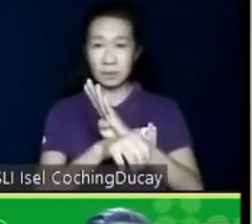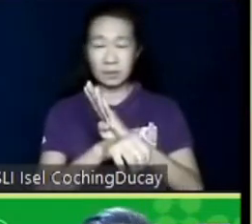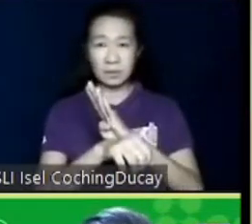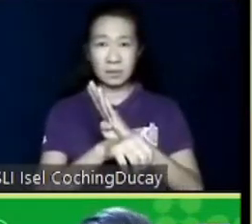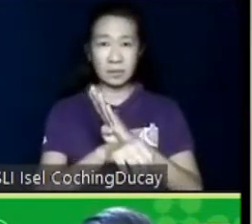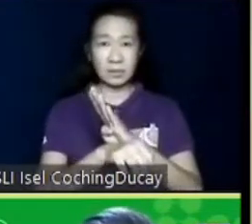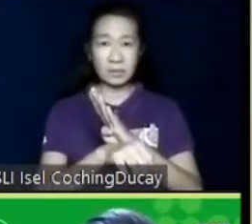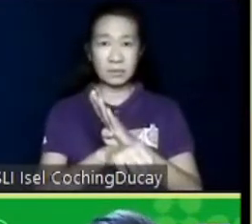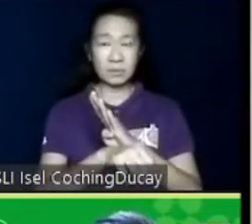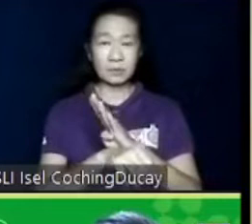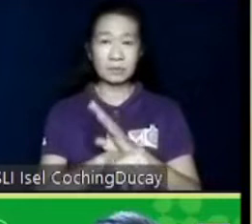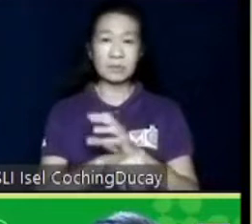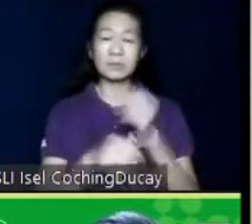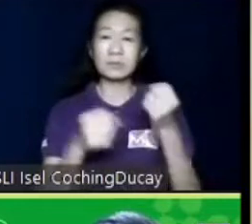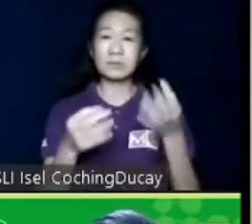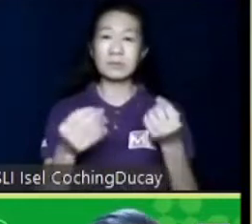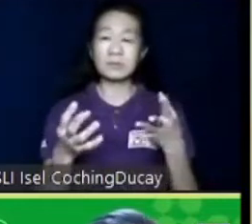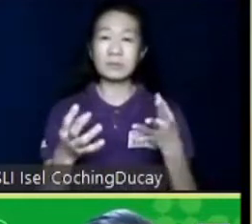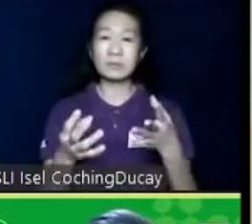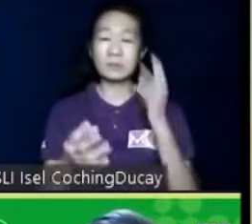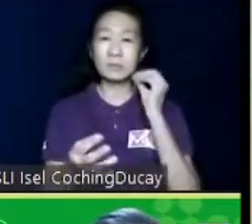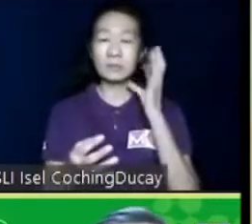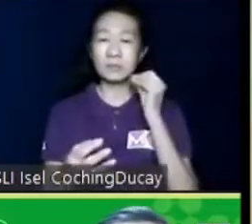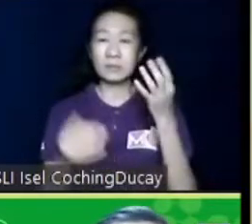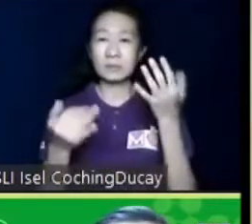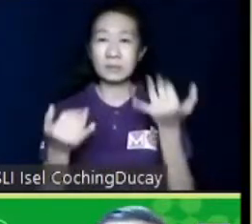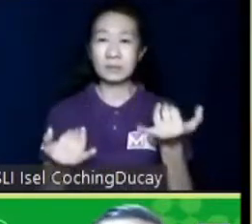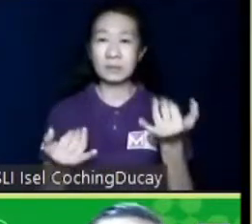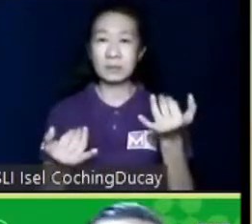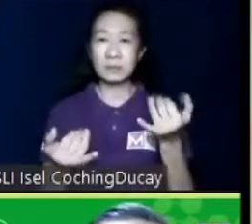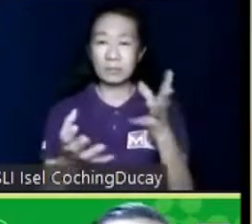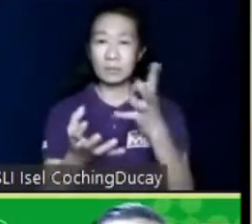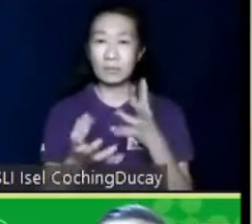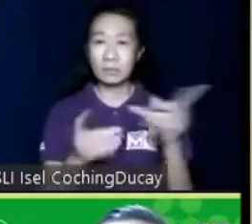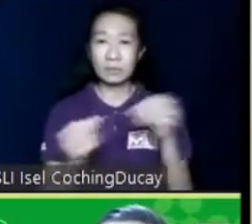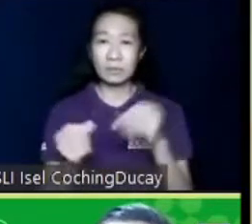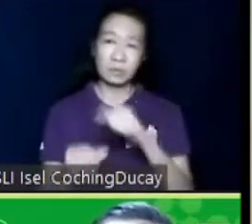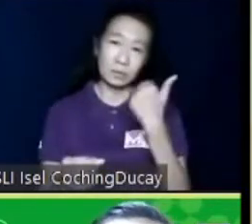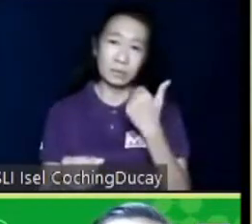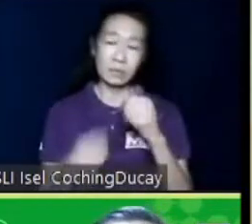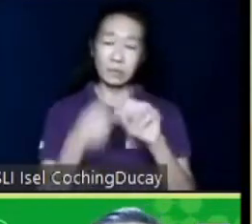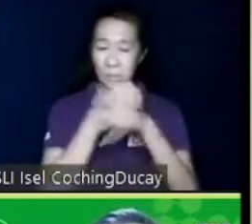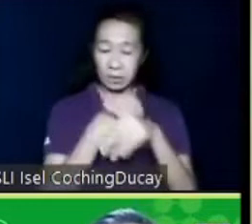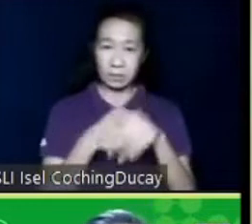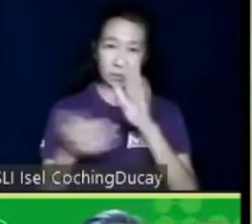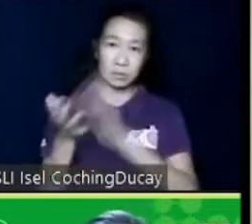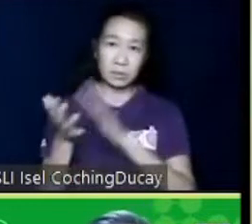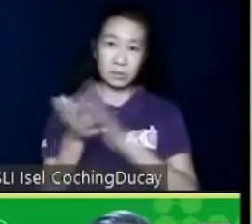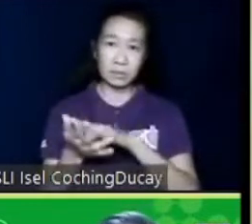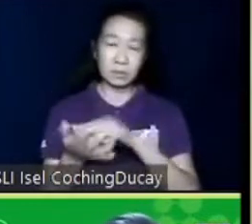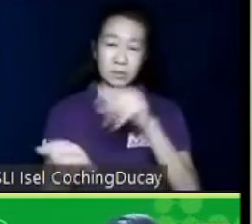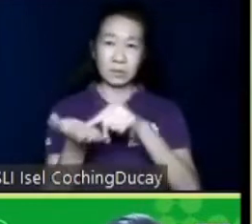Many of them are actually going through that now. If they want to do something else, they want to go back to school. So, these are